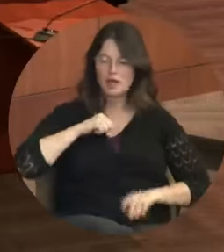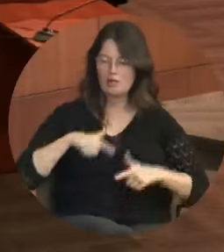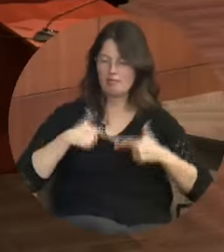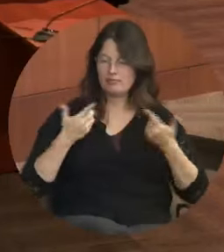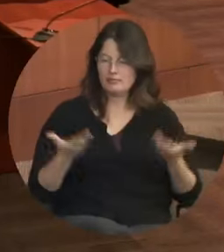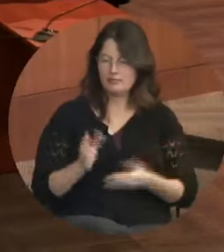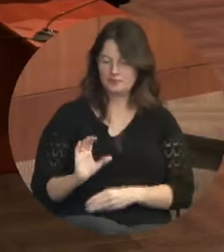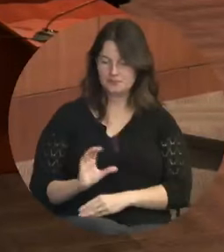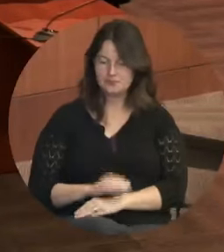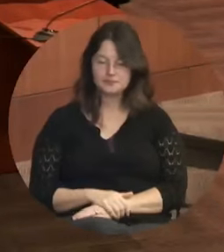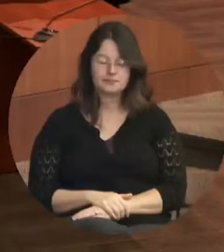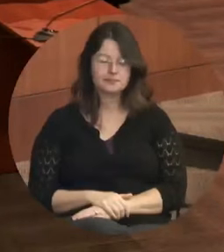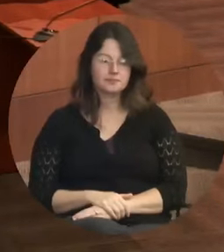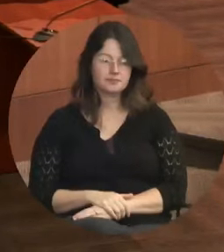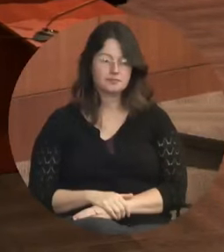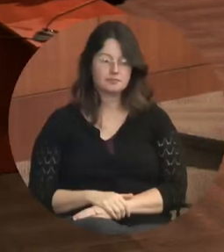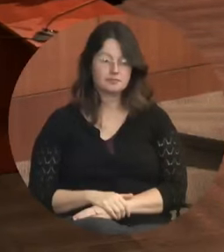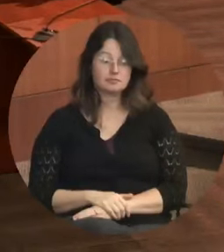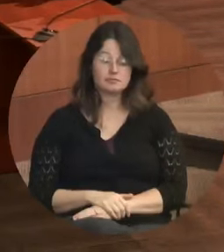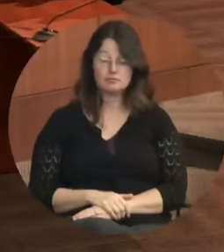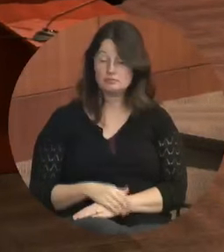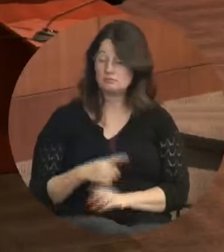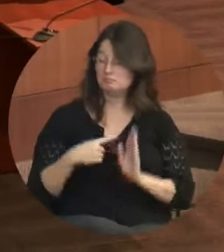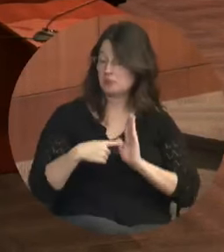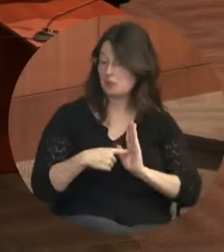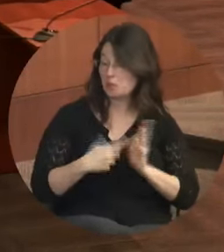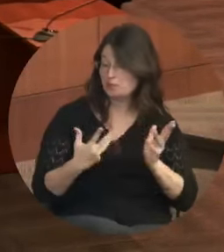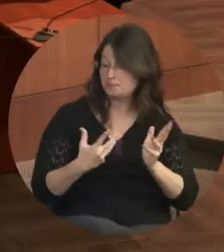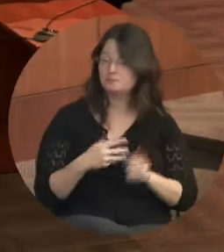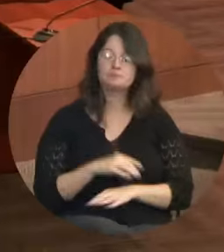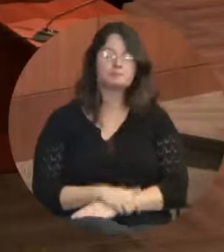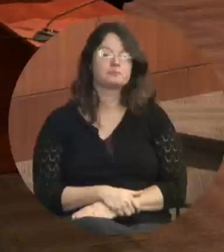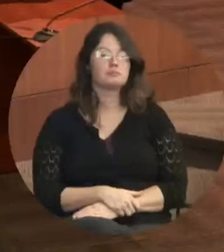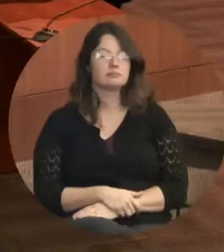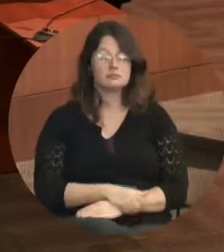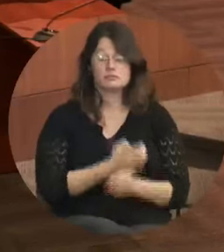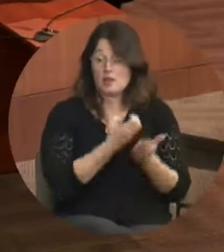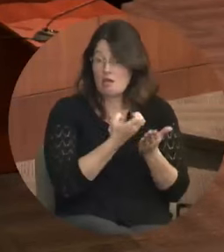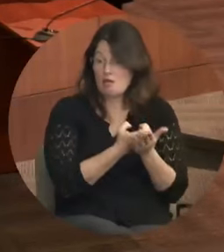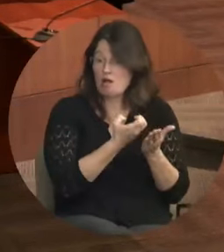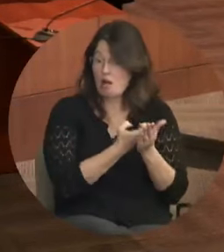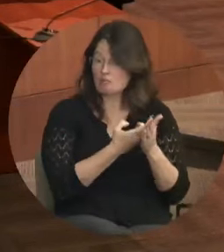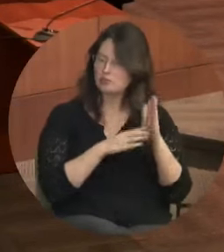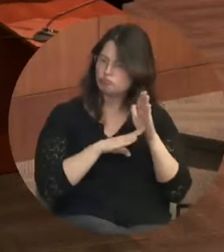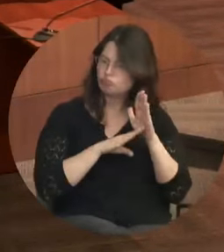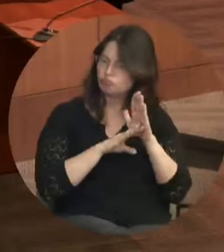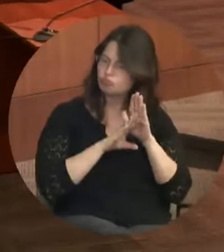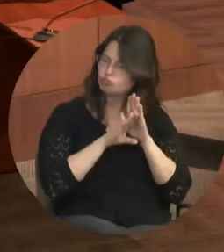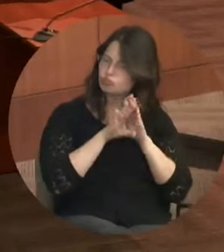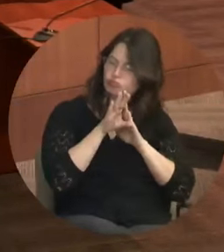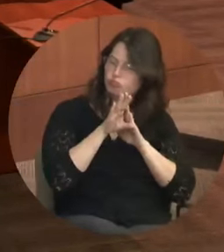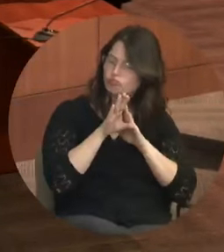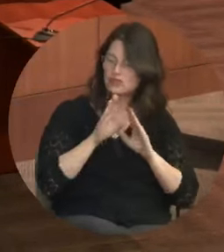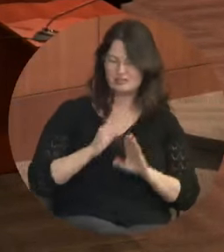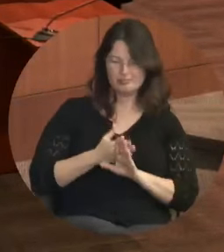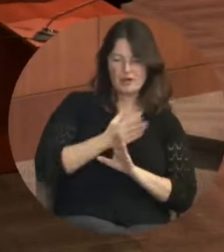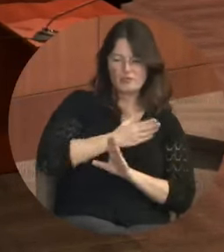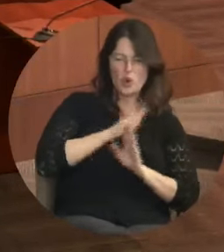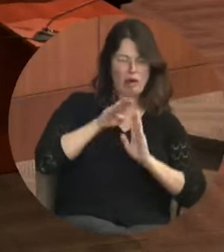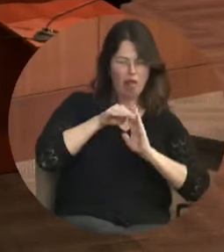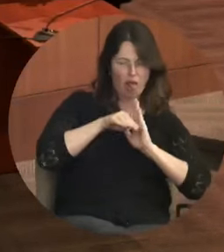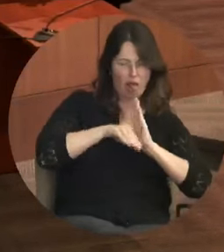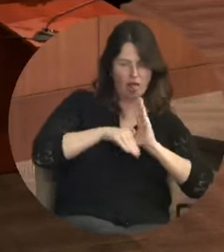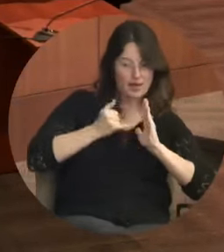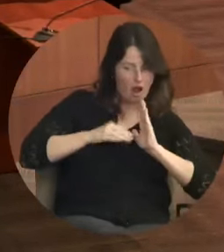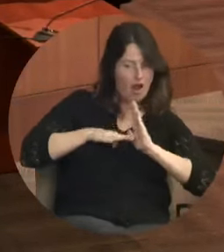here in Colombia. The economy overall has recovered from the Great Recession. We are a growing city